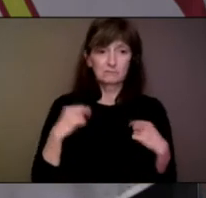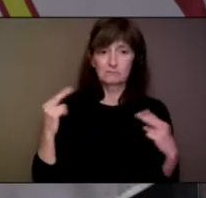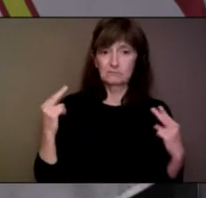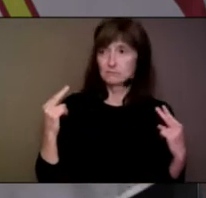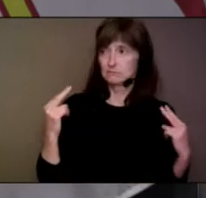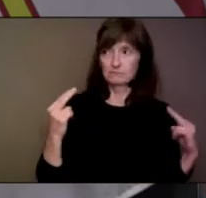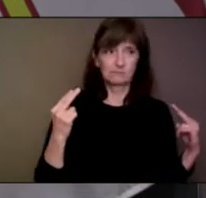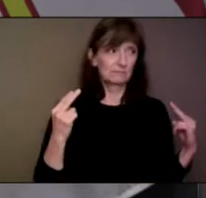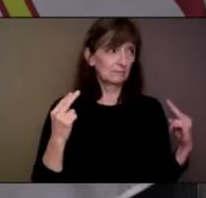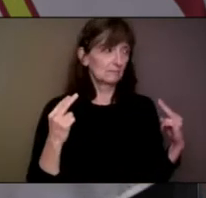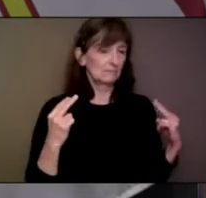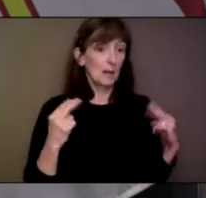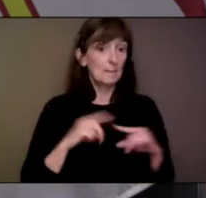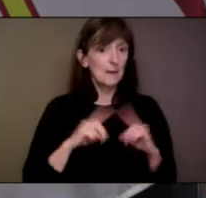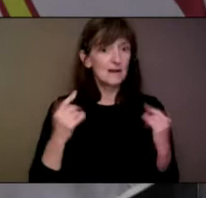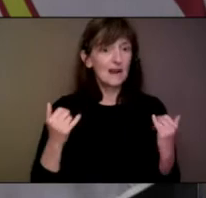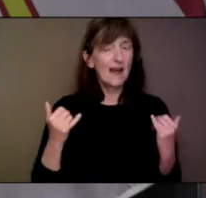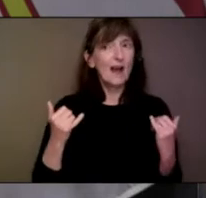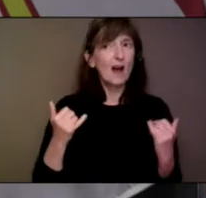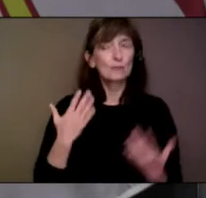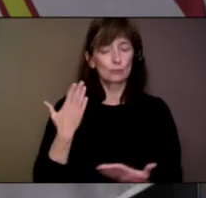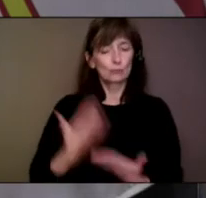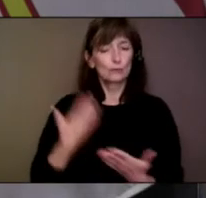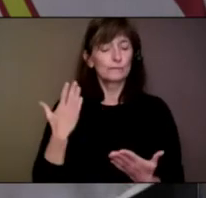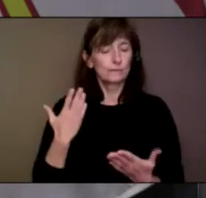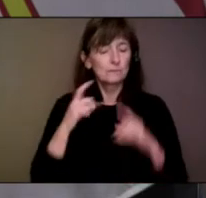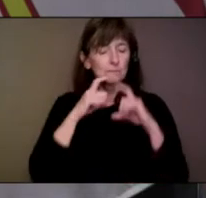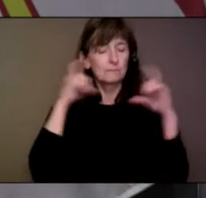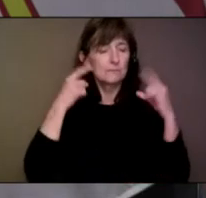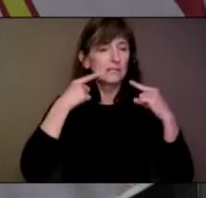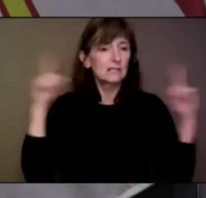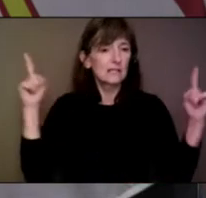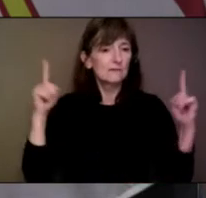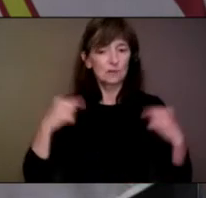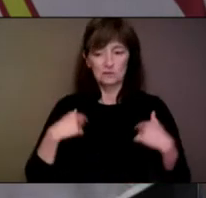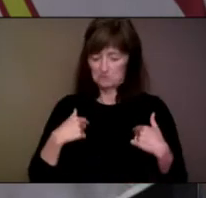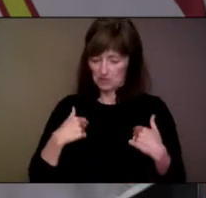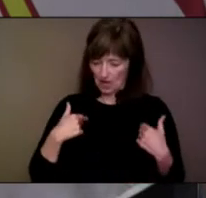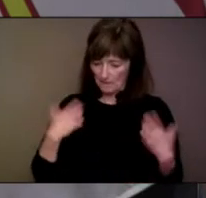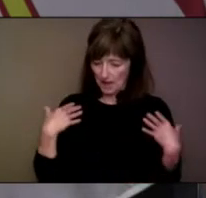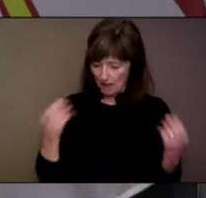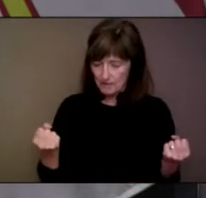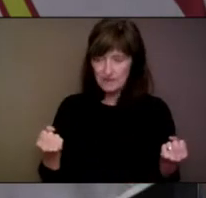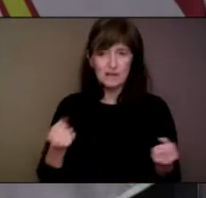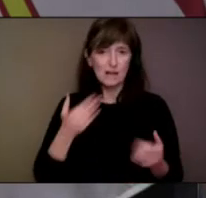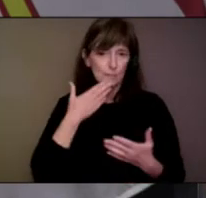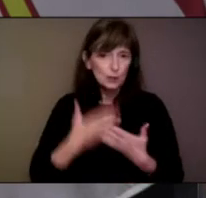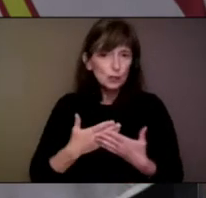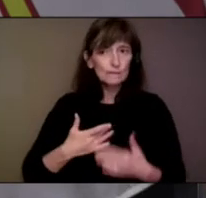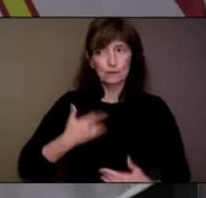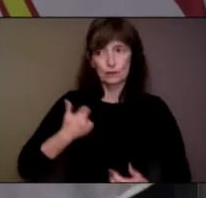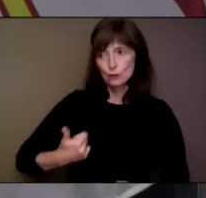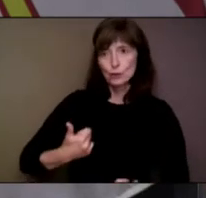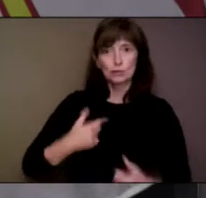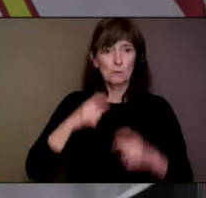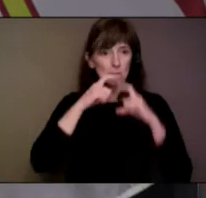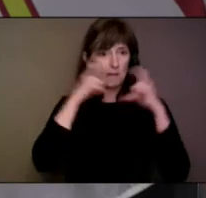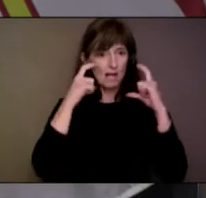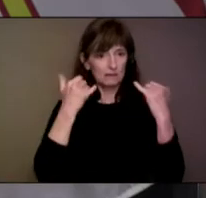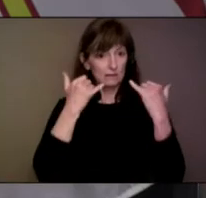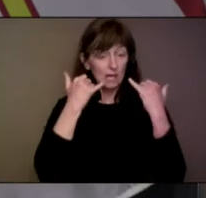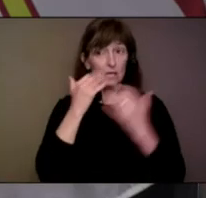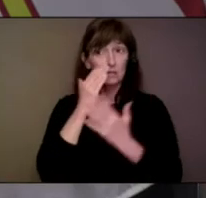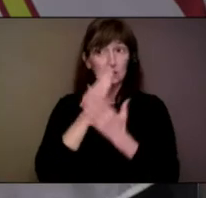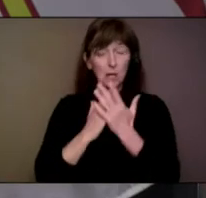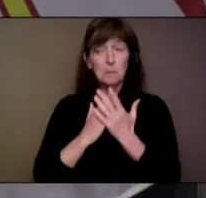them through this year and kept them feeling healthy. And so I hope we've really turned a corner on our attitudes